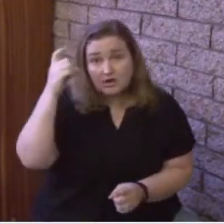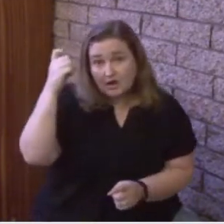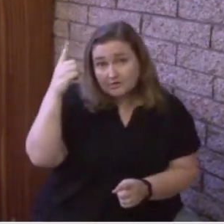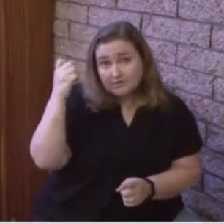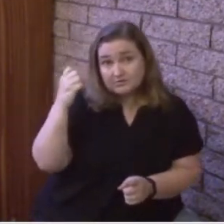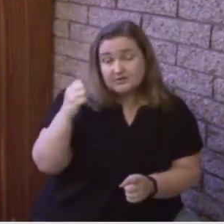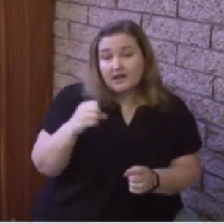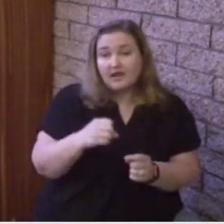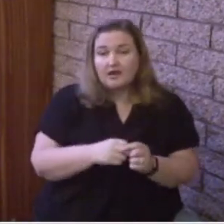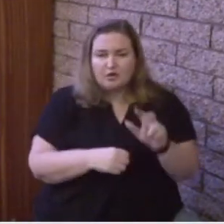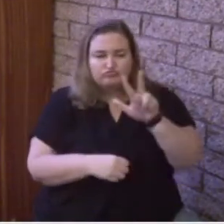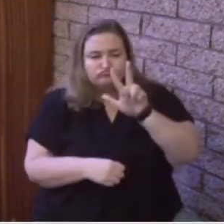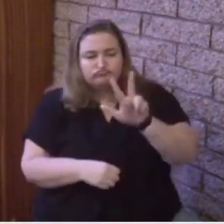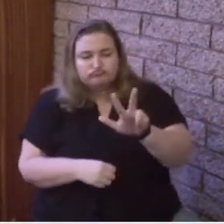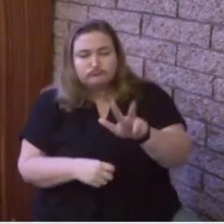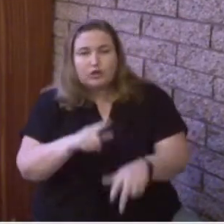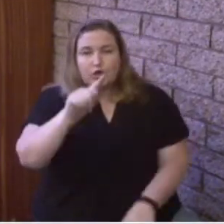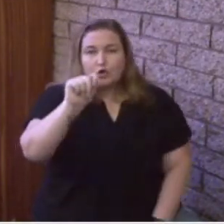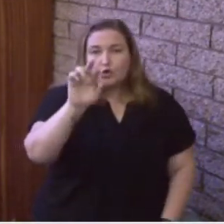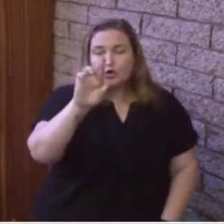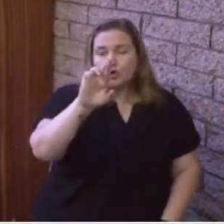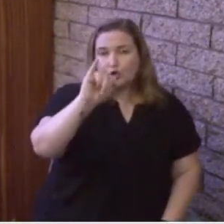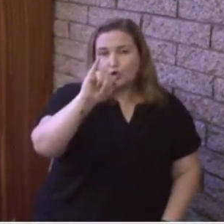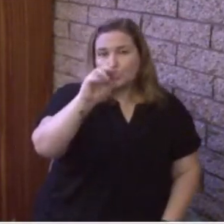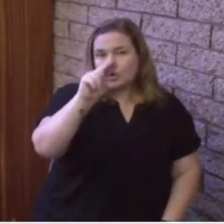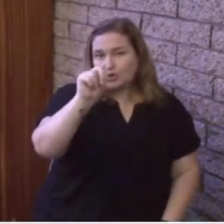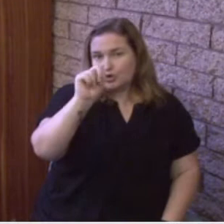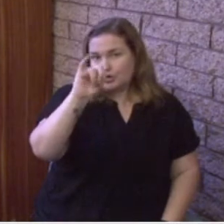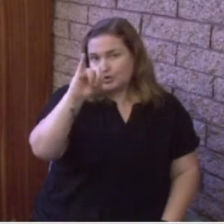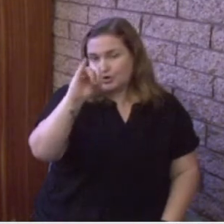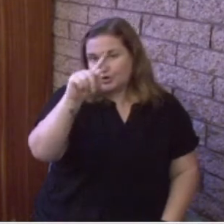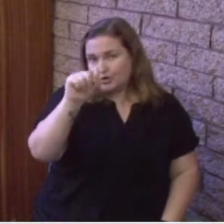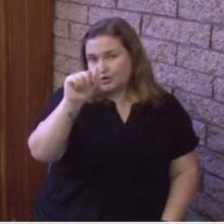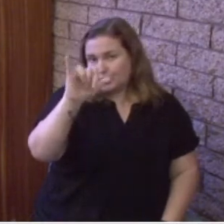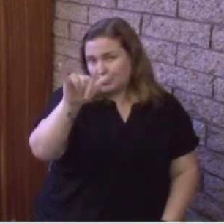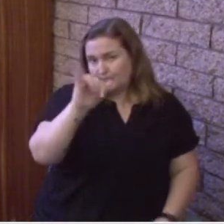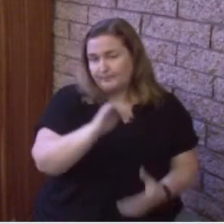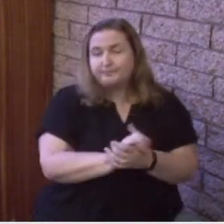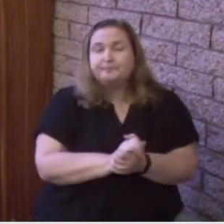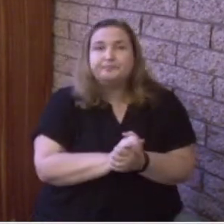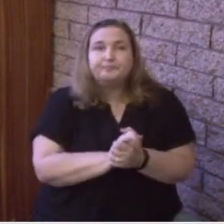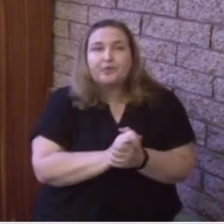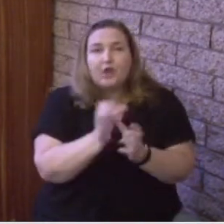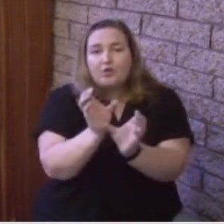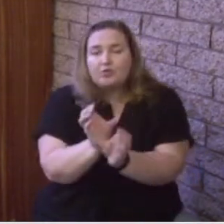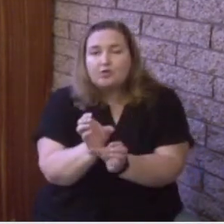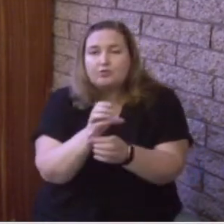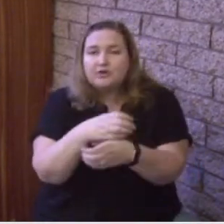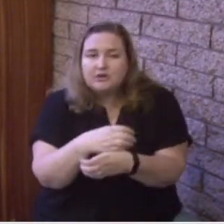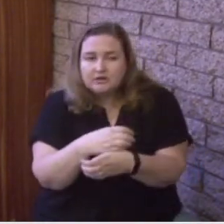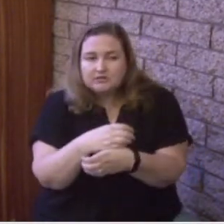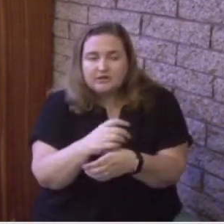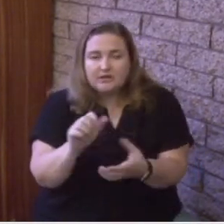has never been a time in life and the creation that God has ever left us alone?